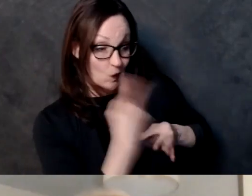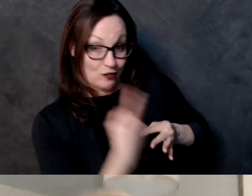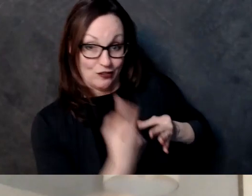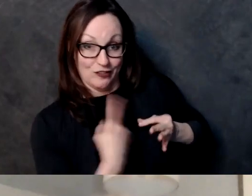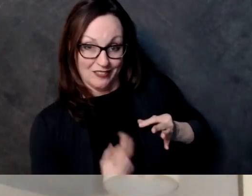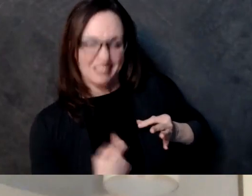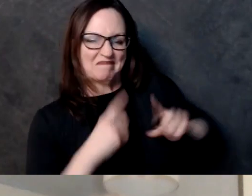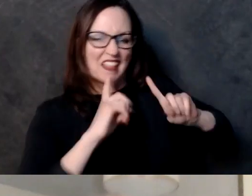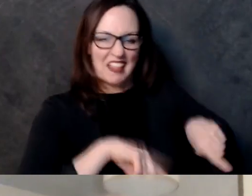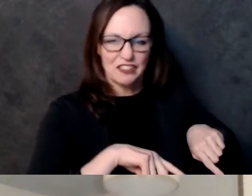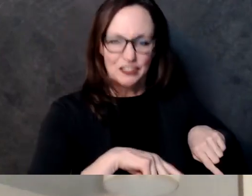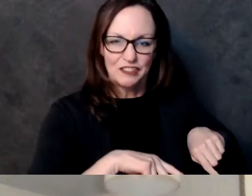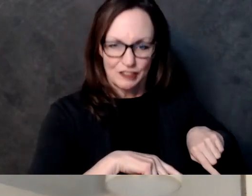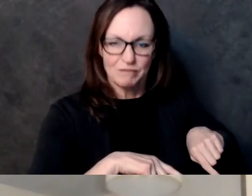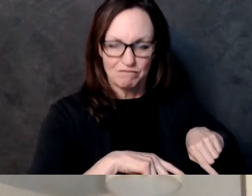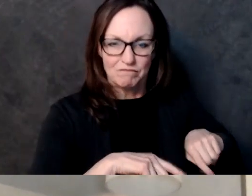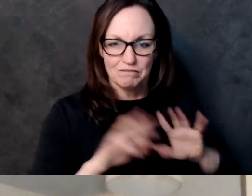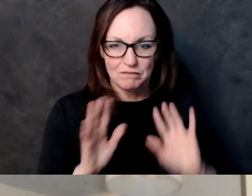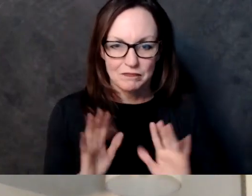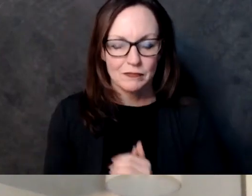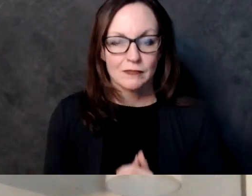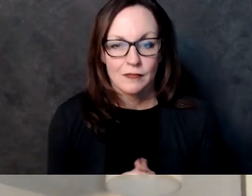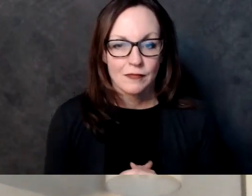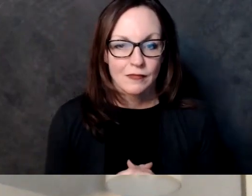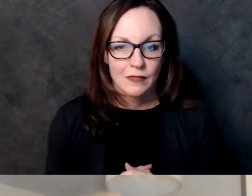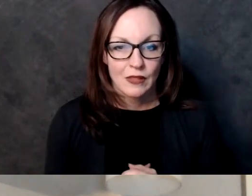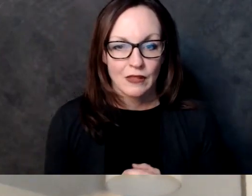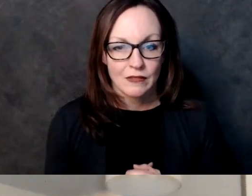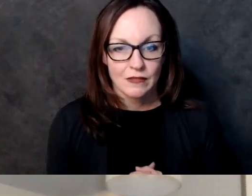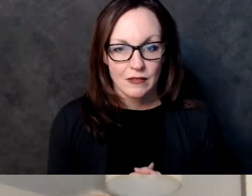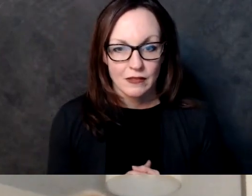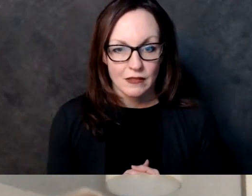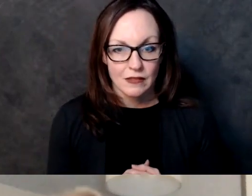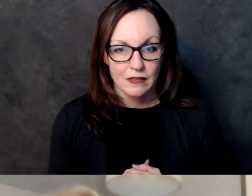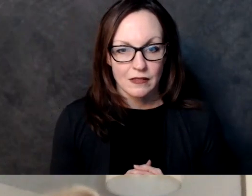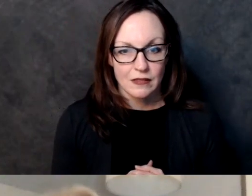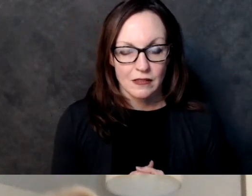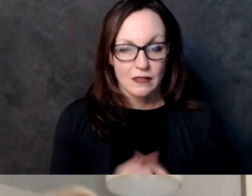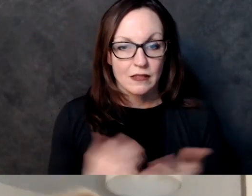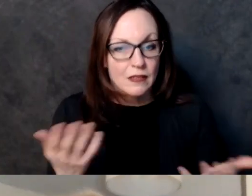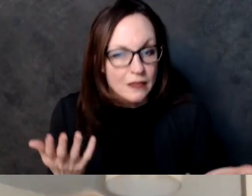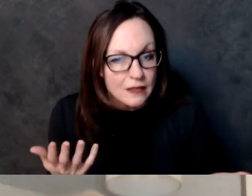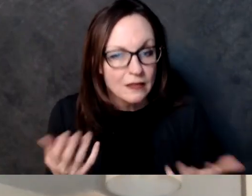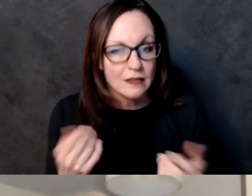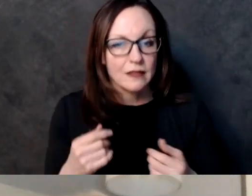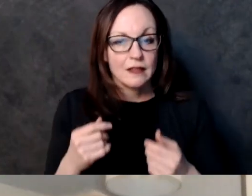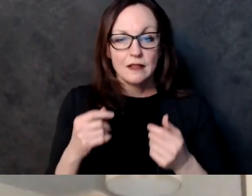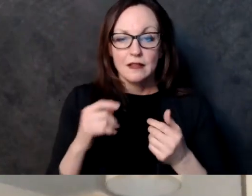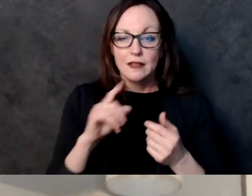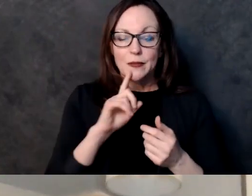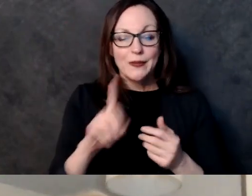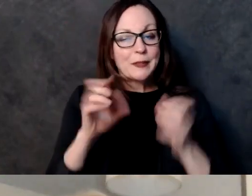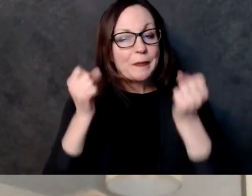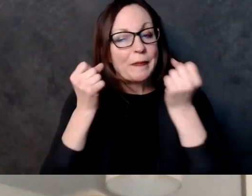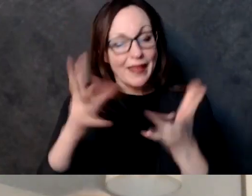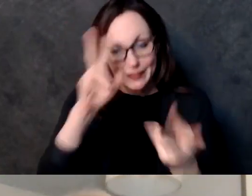encourage you to do that and there's ways to sign up for direct uh direct information so the websites you want to go to for the state is dhs